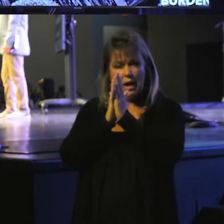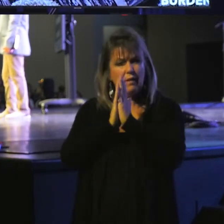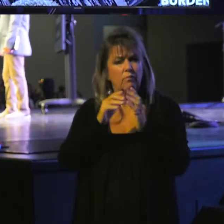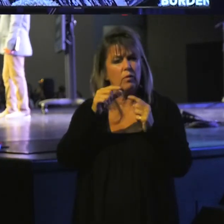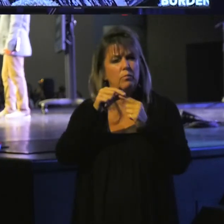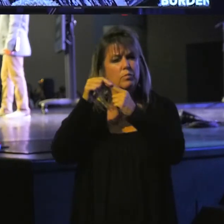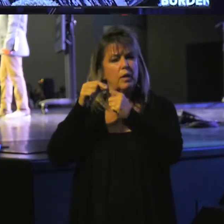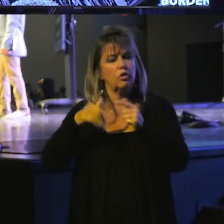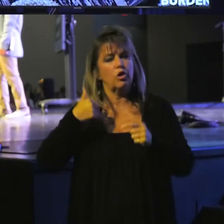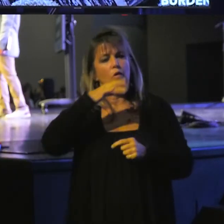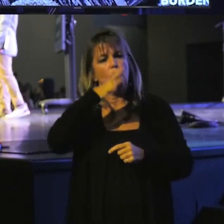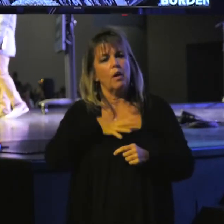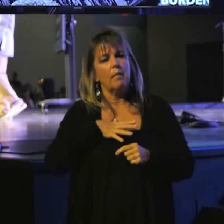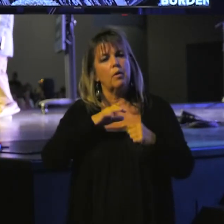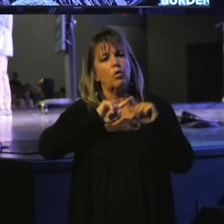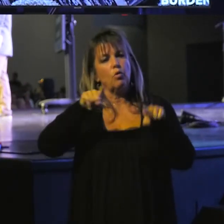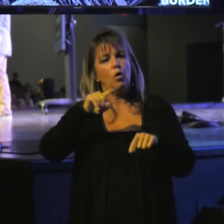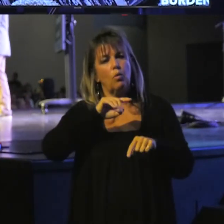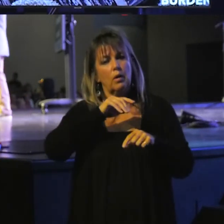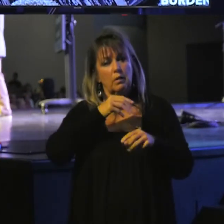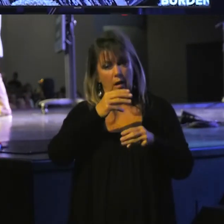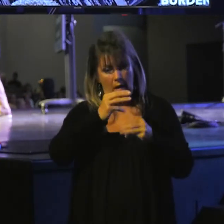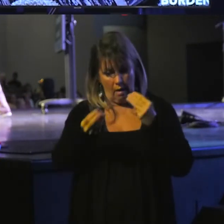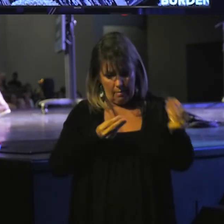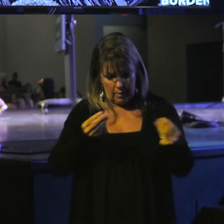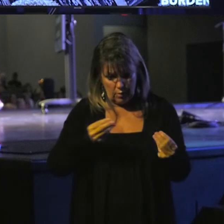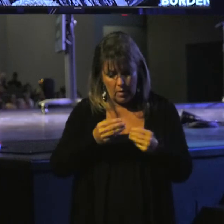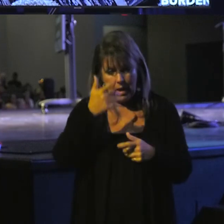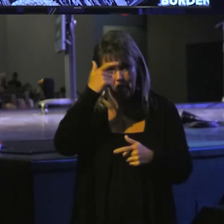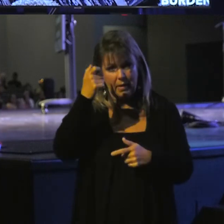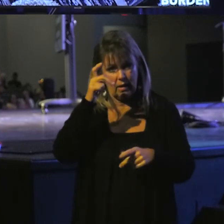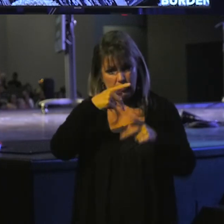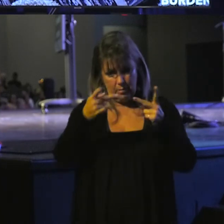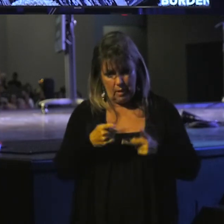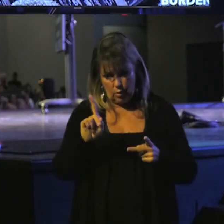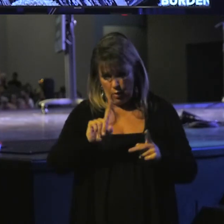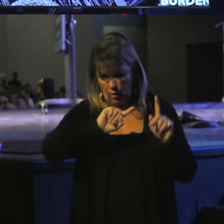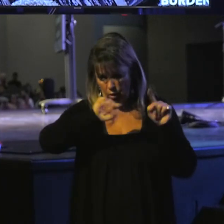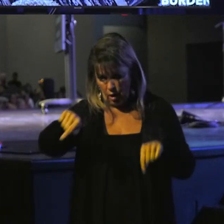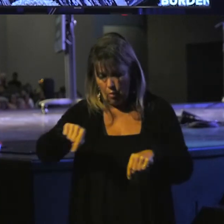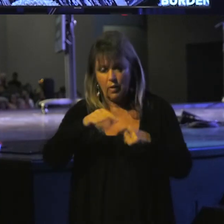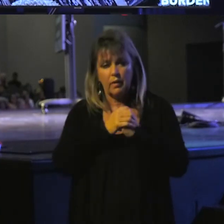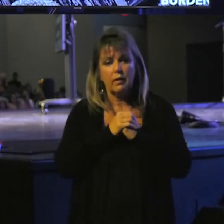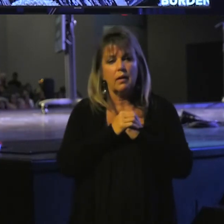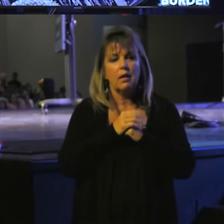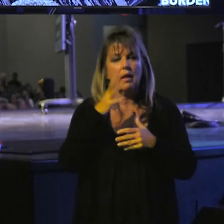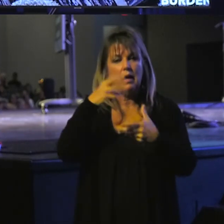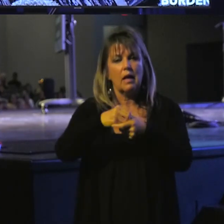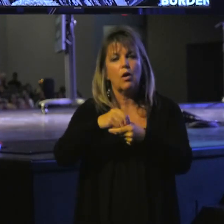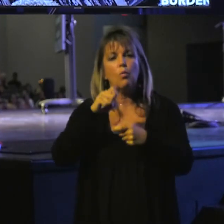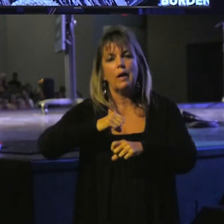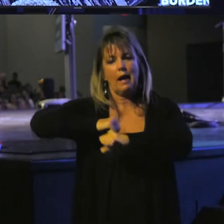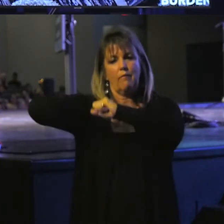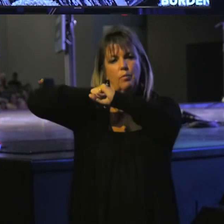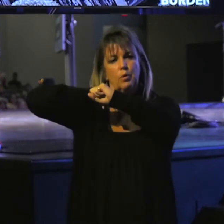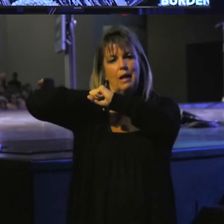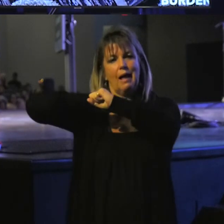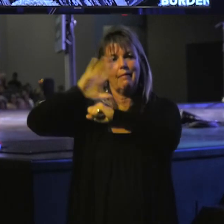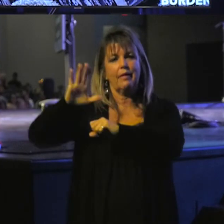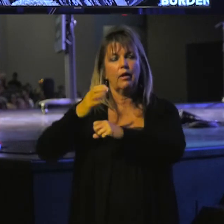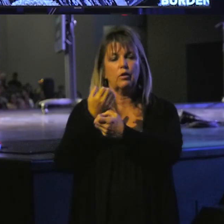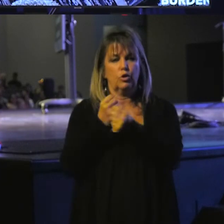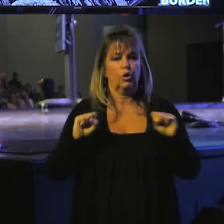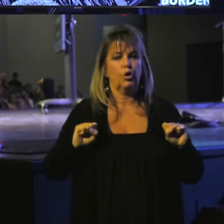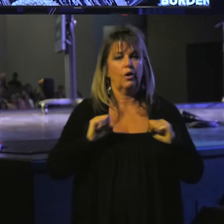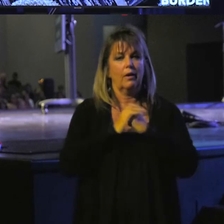field. But because of the place they're going, and because of the people they're going to engage, we have to protect their security.